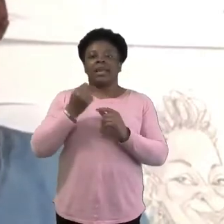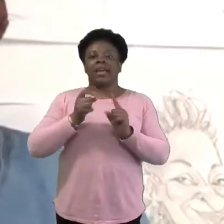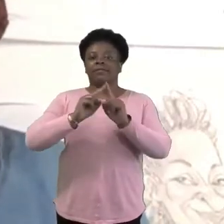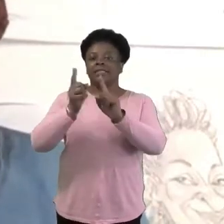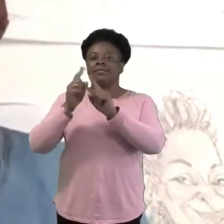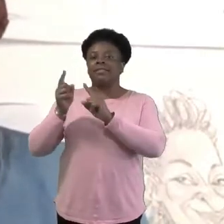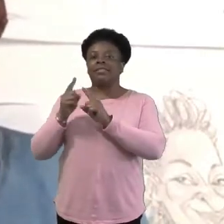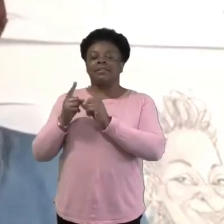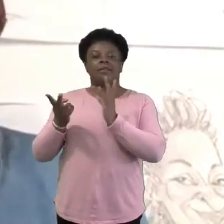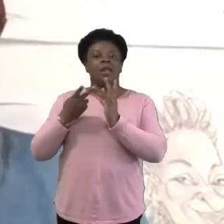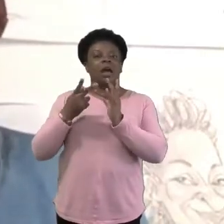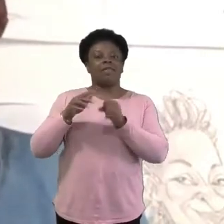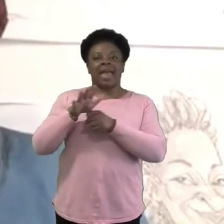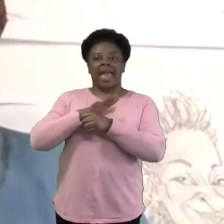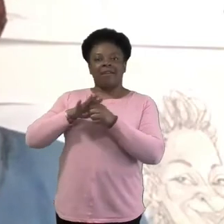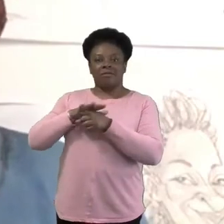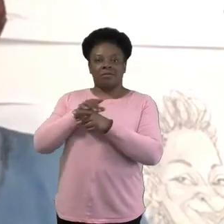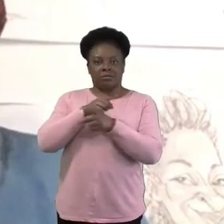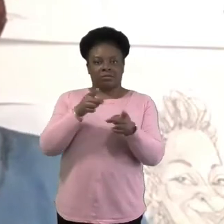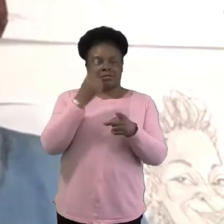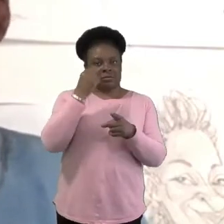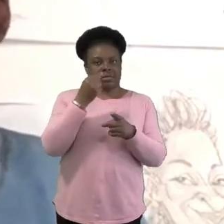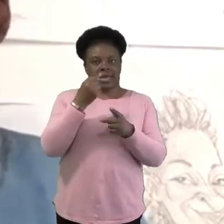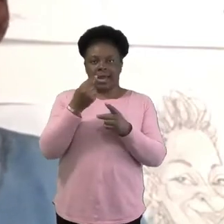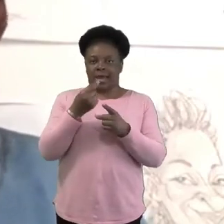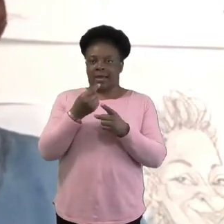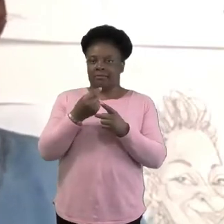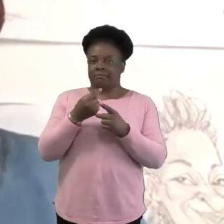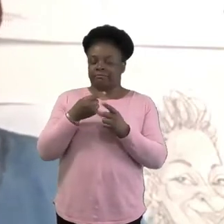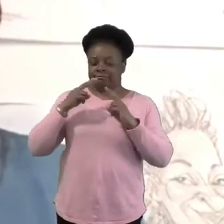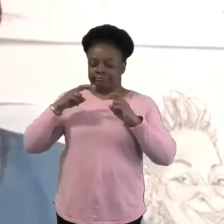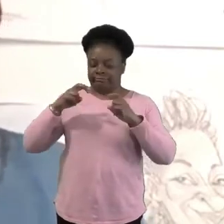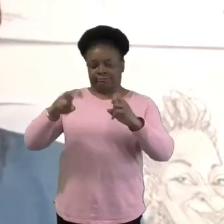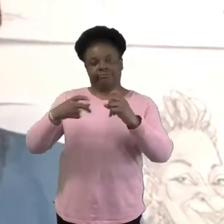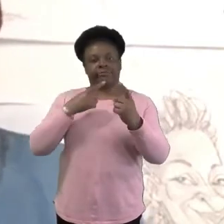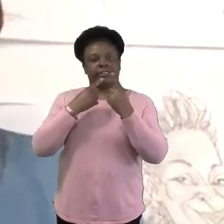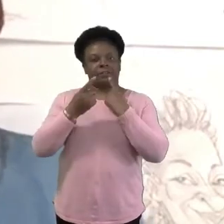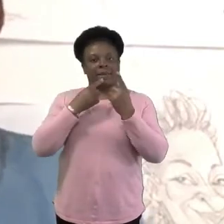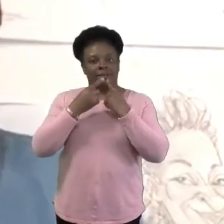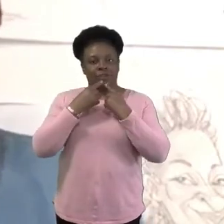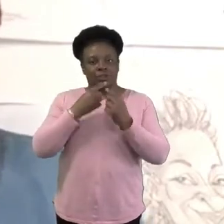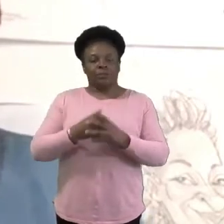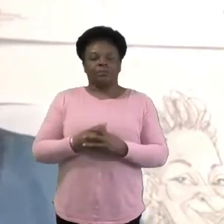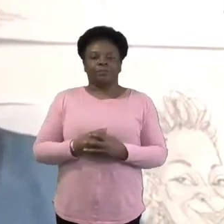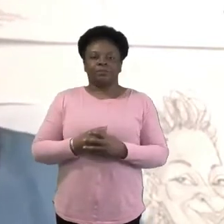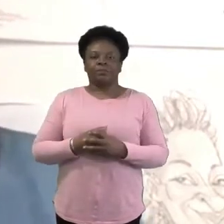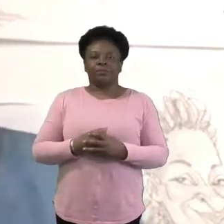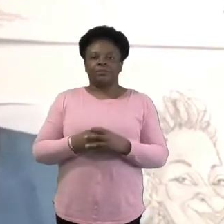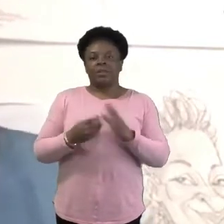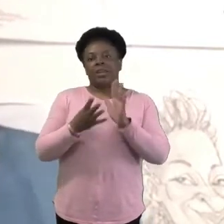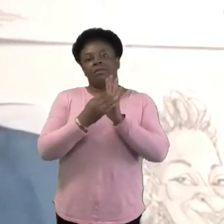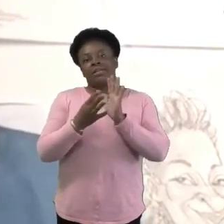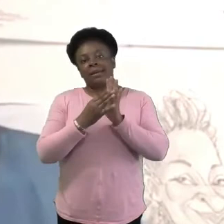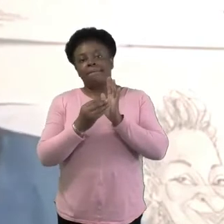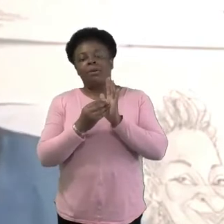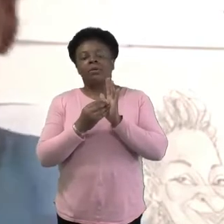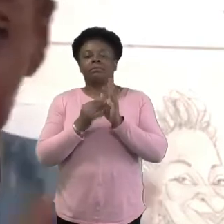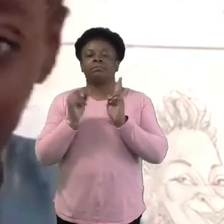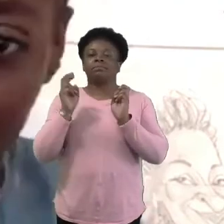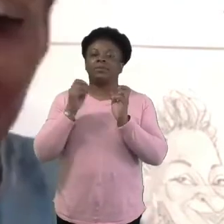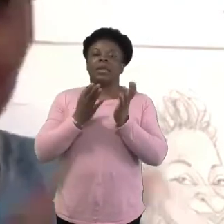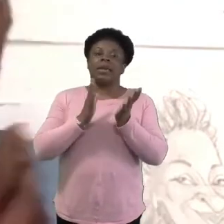that, um, you can go and, and, and get information from, um, things like parenting for faith